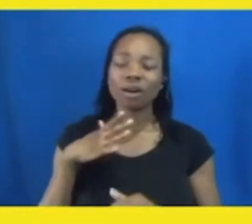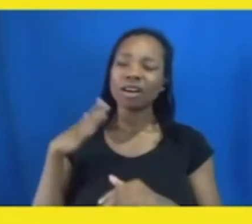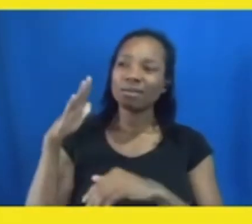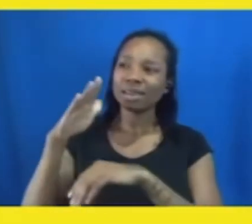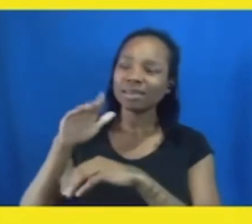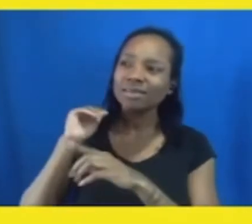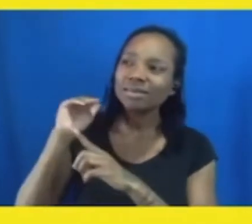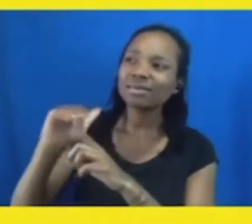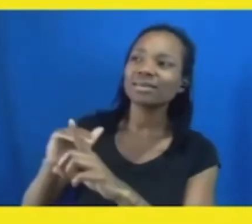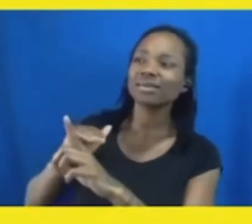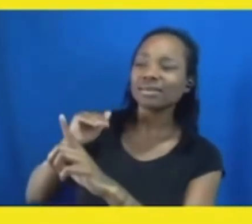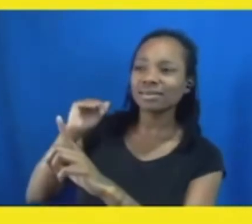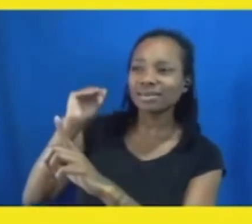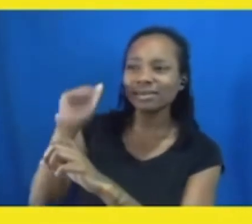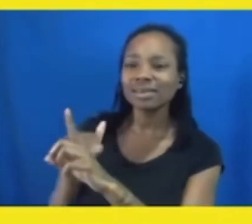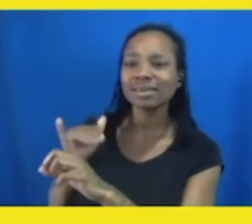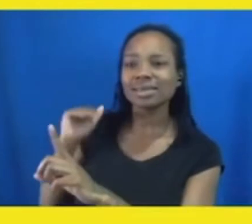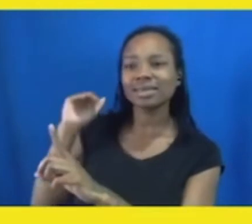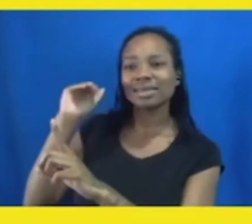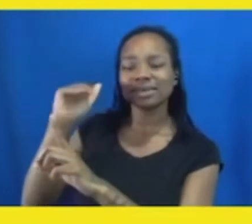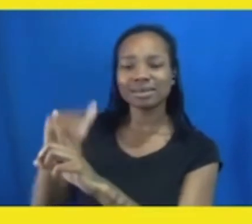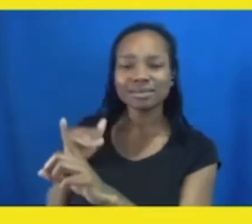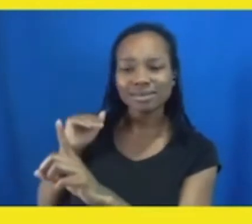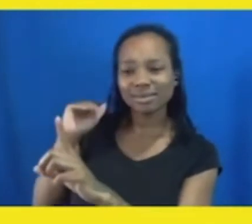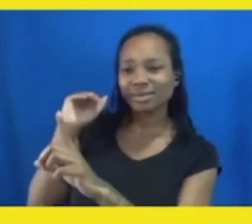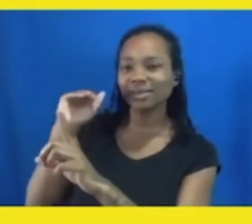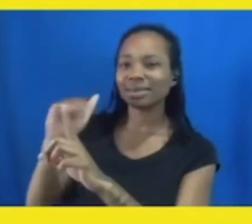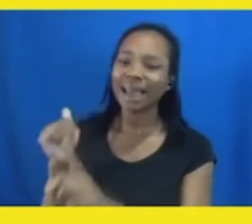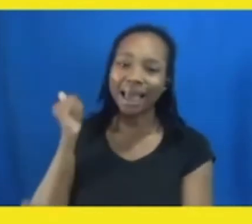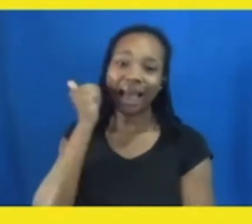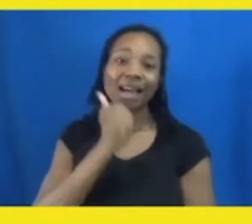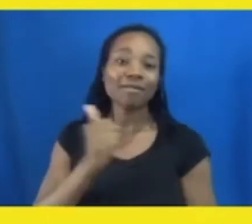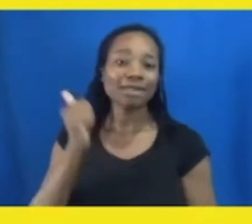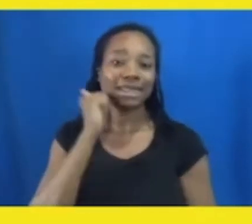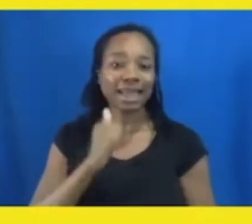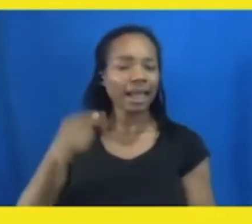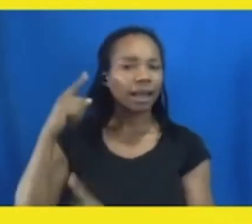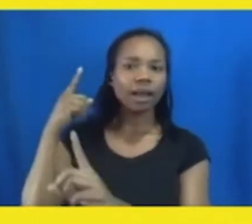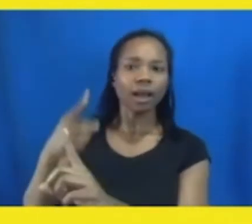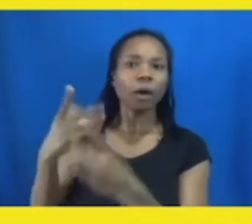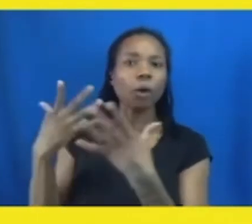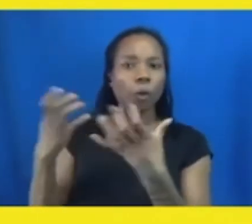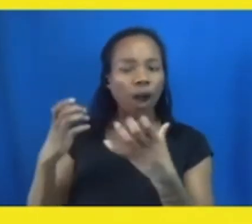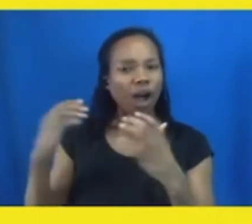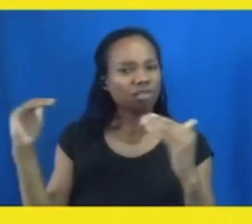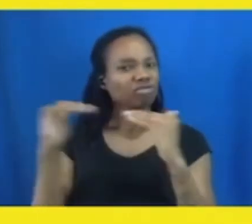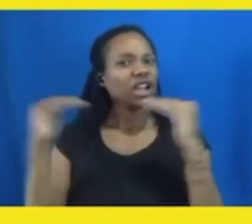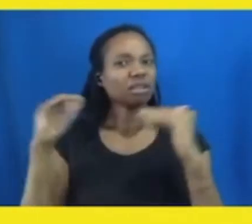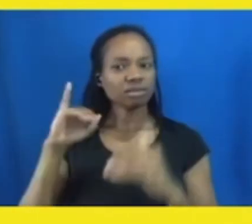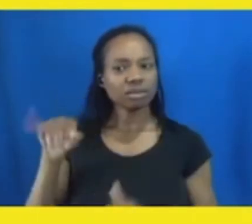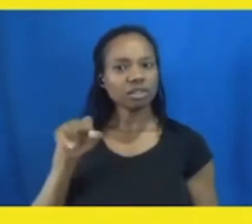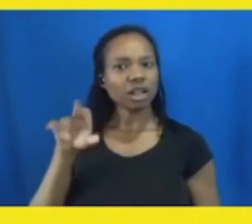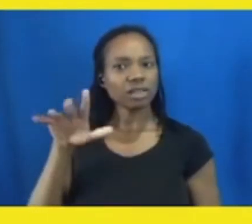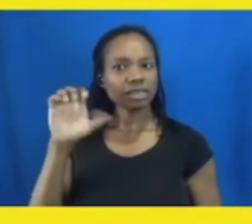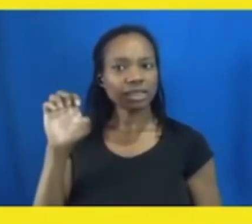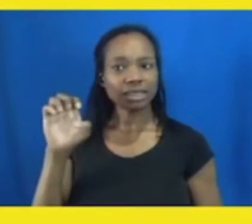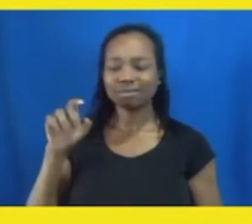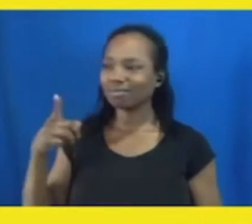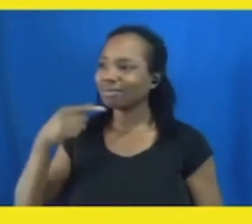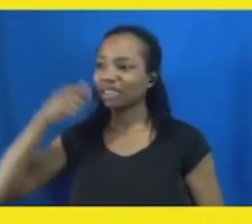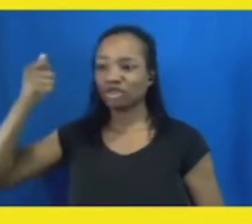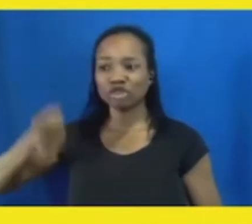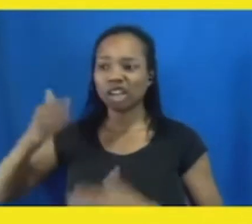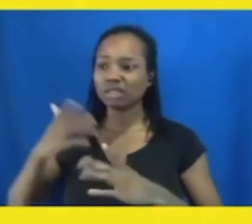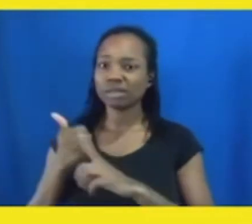she continues to seek this judge for justice. And the Bible says that this judge does not fear man or God. However,